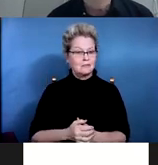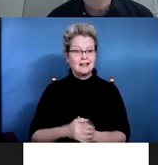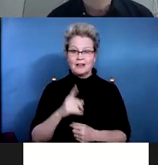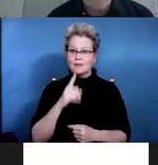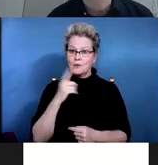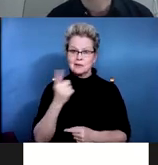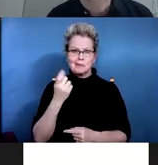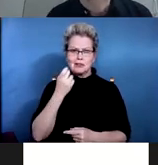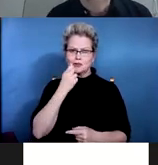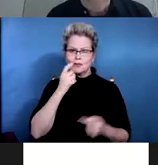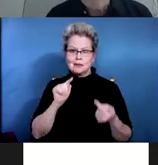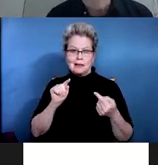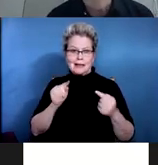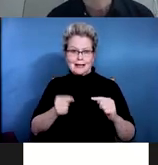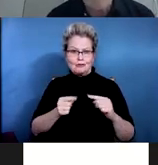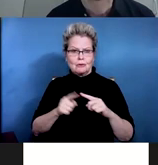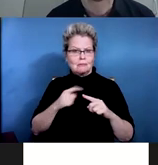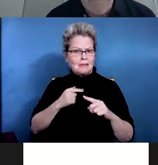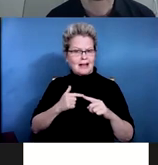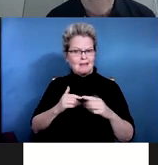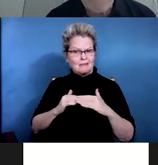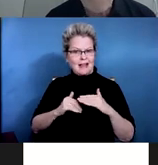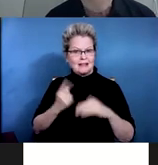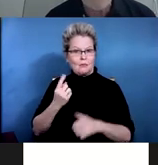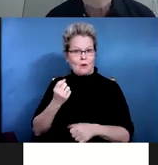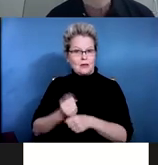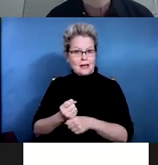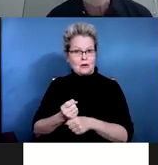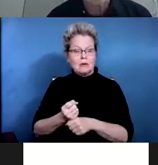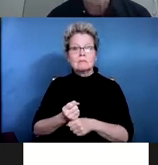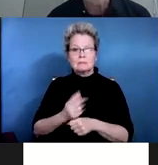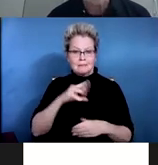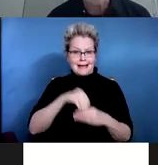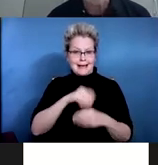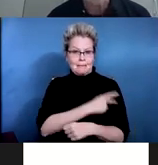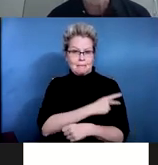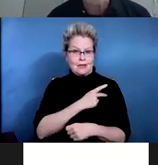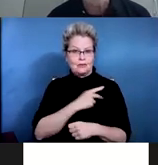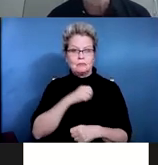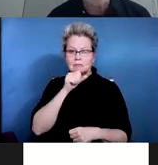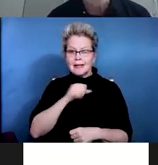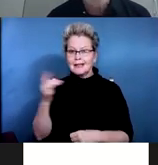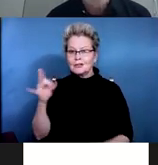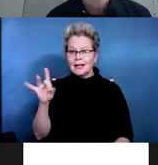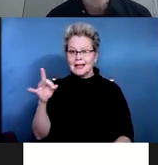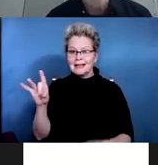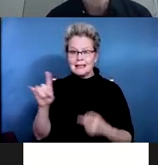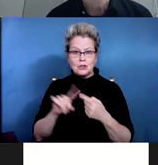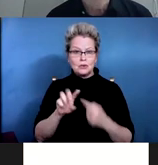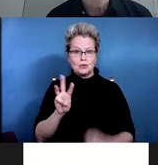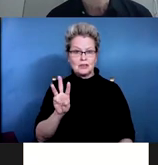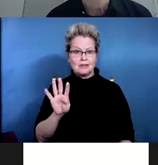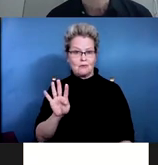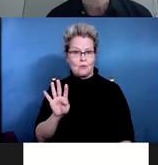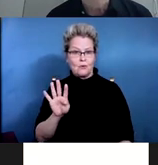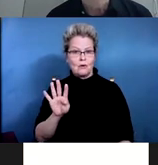less than one year, and obviously, inpatients, between the ages of 18 and 18 64, with